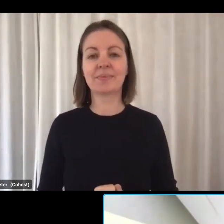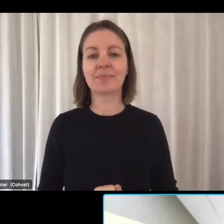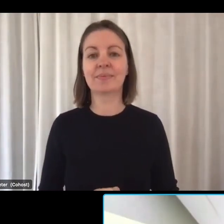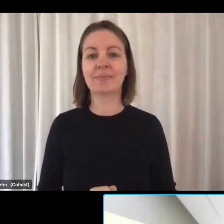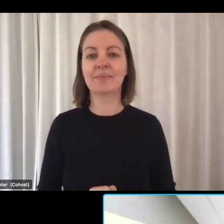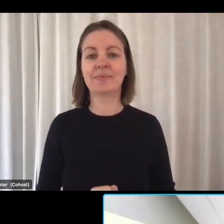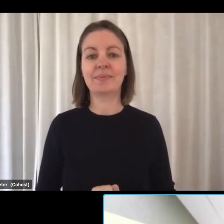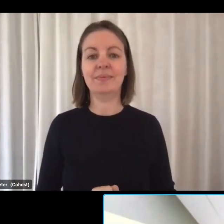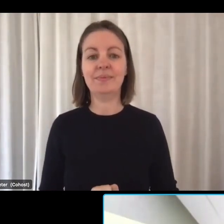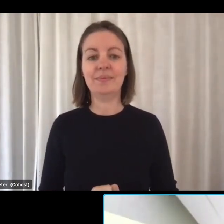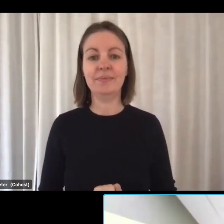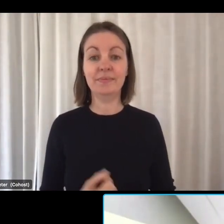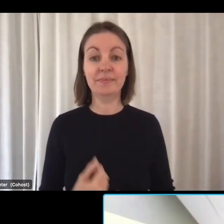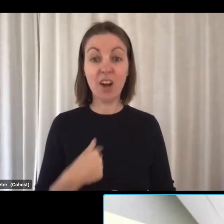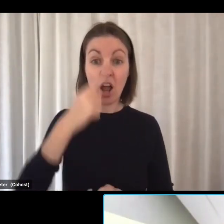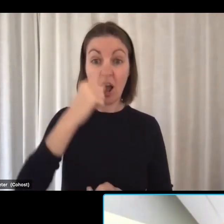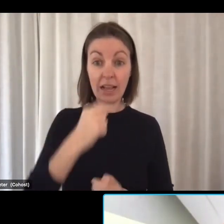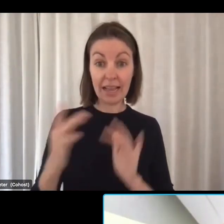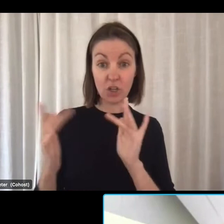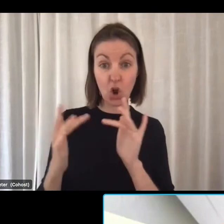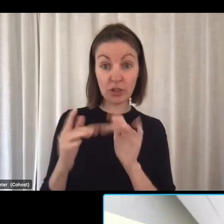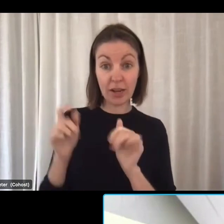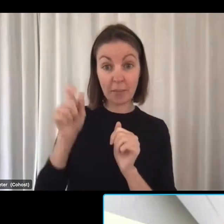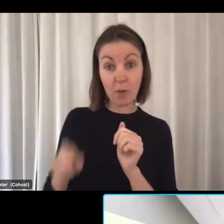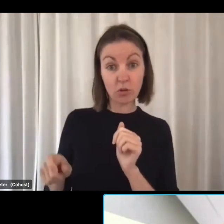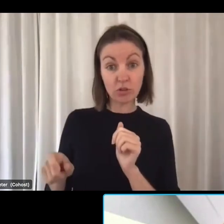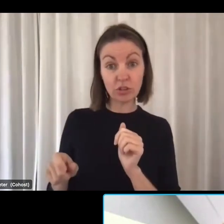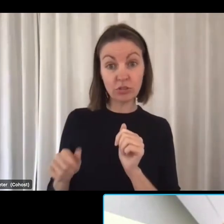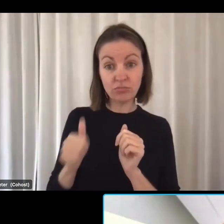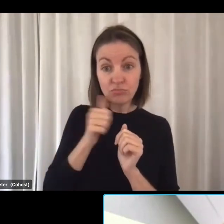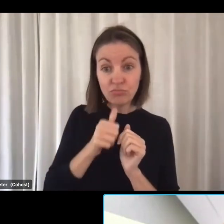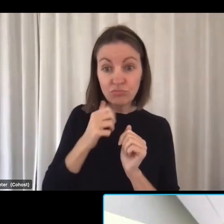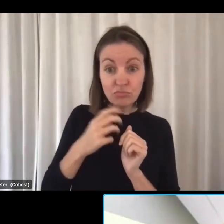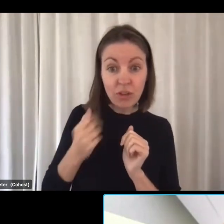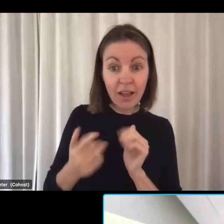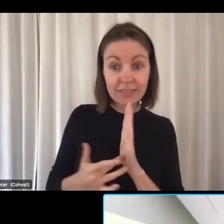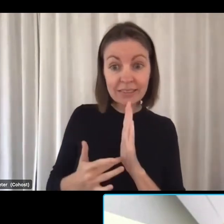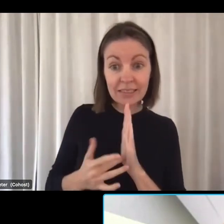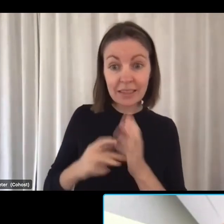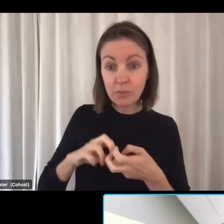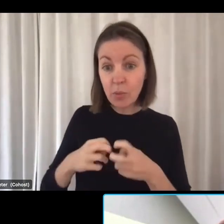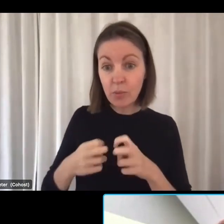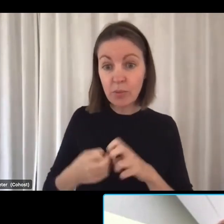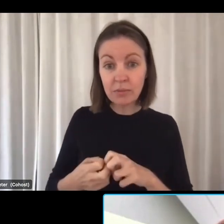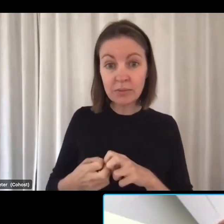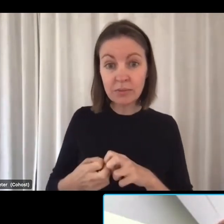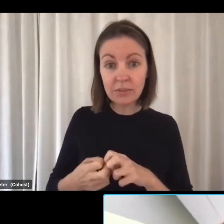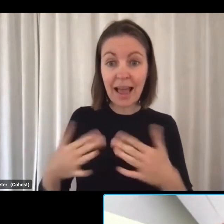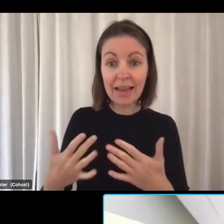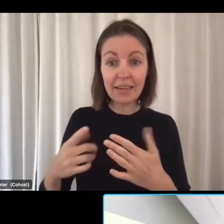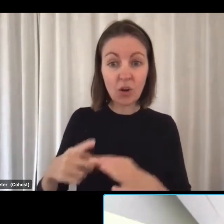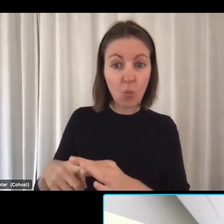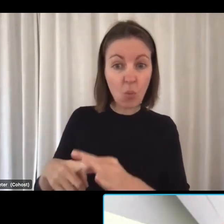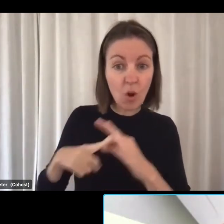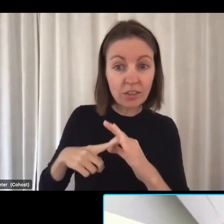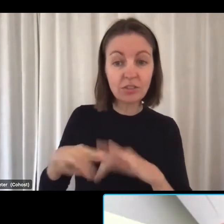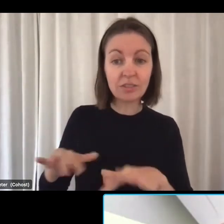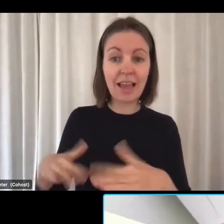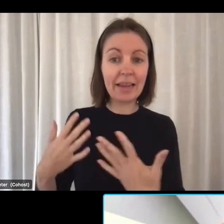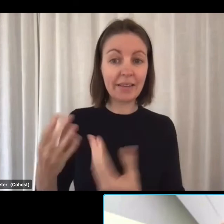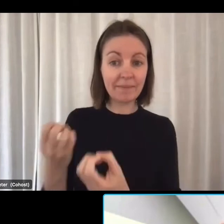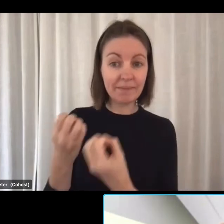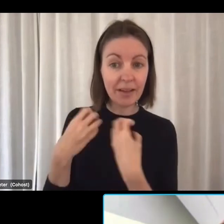can I contact someone if I'm experiencing tech difficulties or having questions or feedback? So